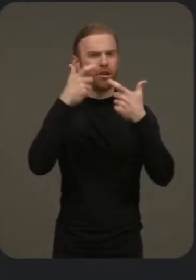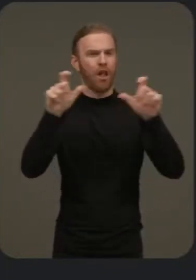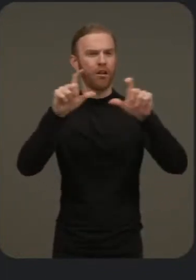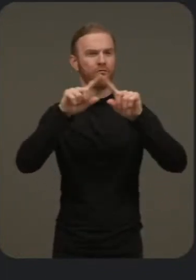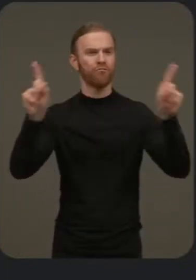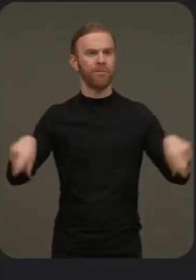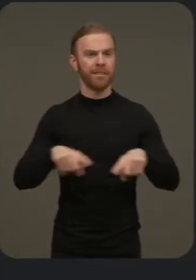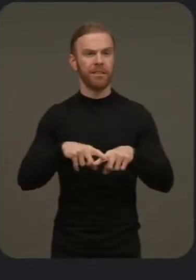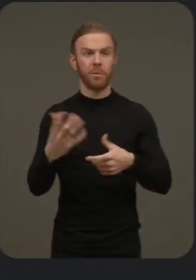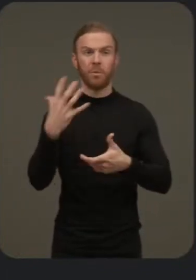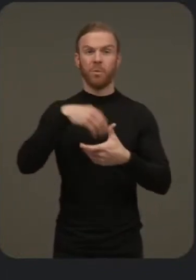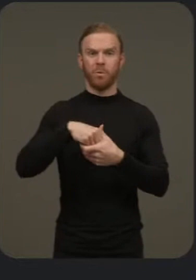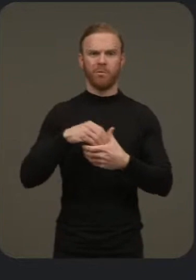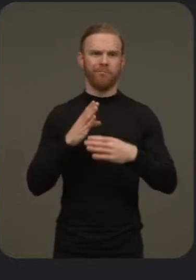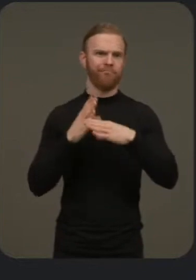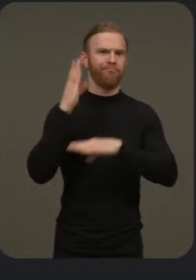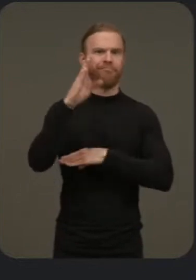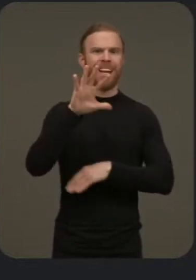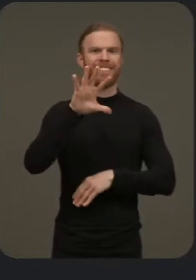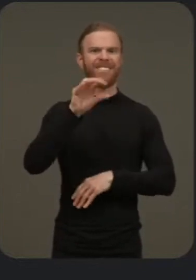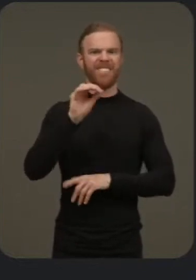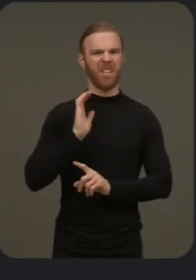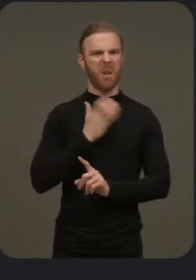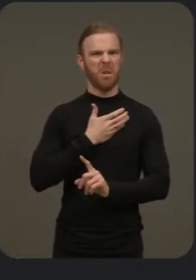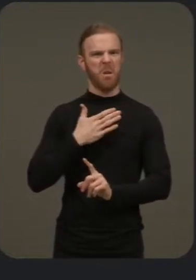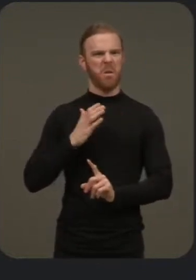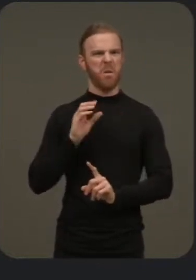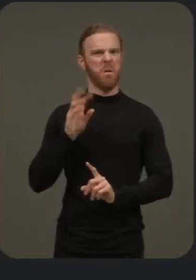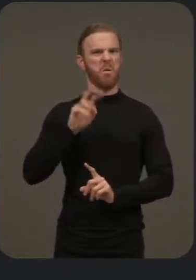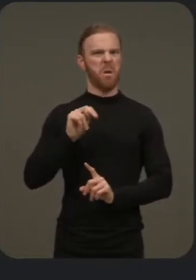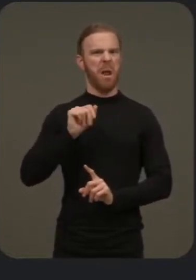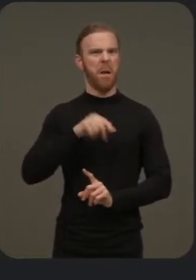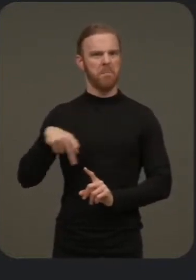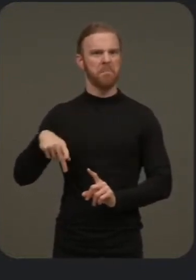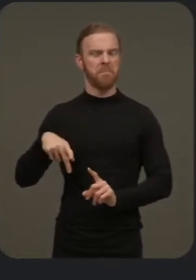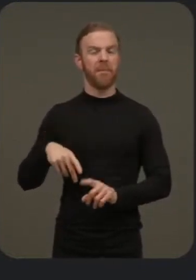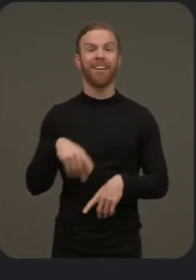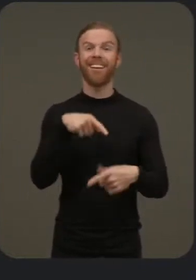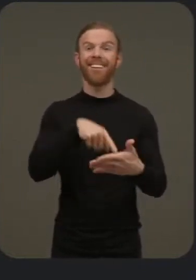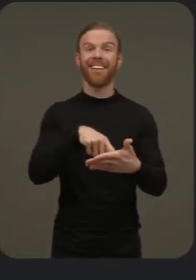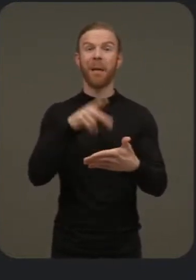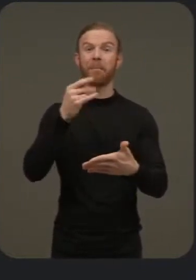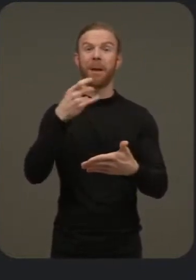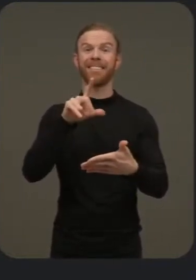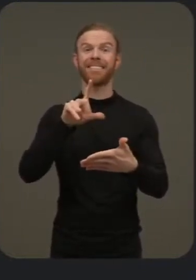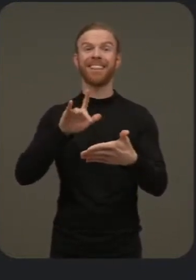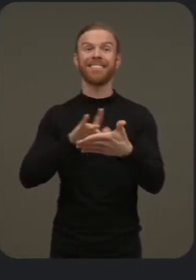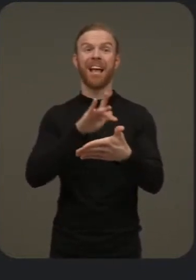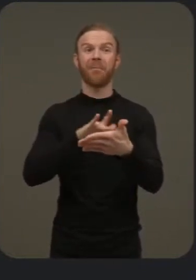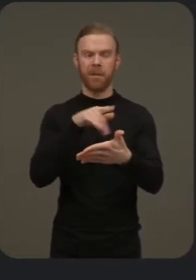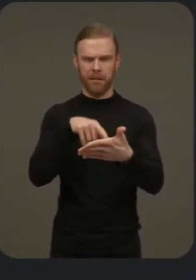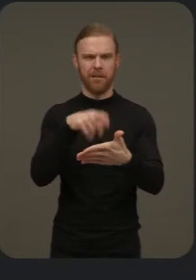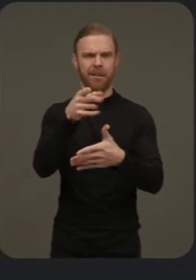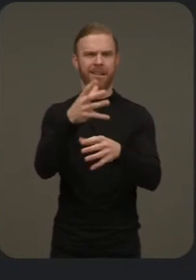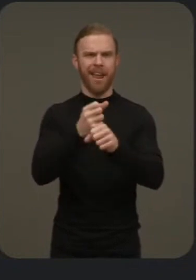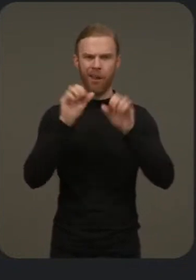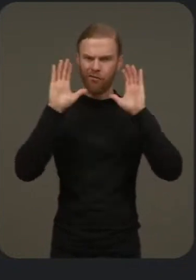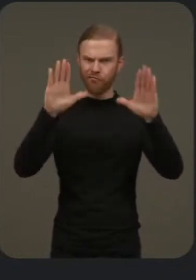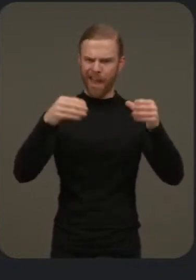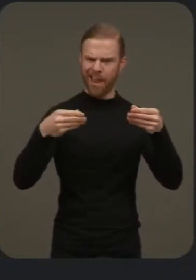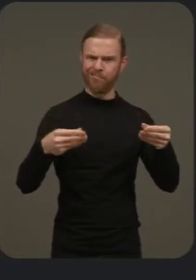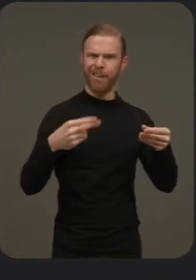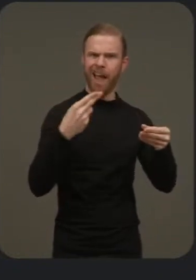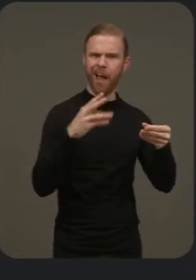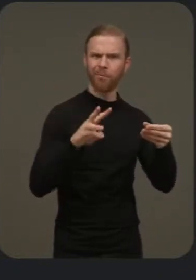including more than 50 of our own apps. With Pixel Tablet, you are getting great tablet hardware with